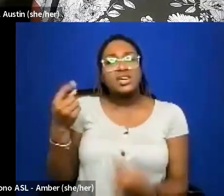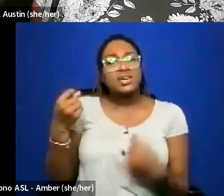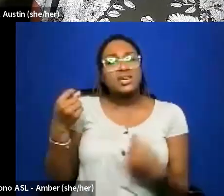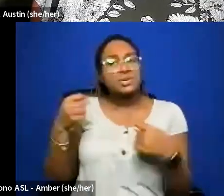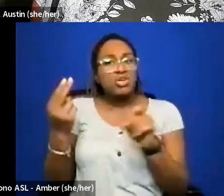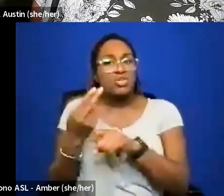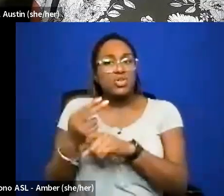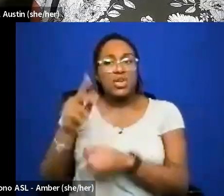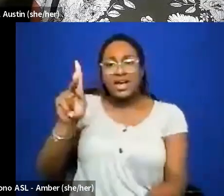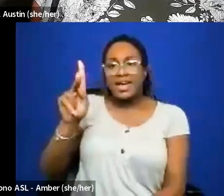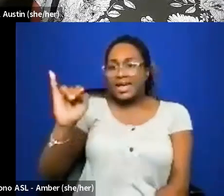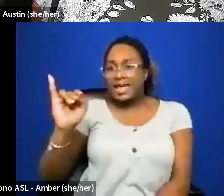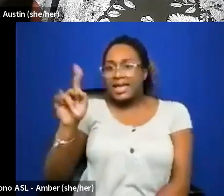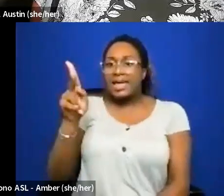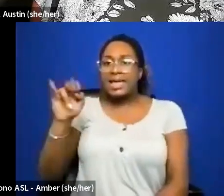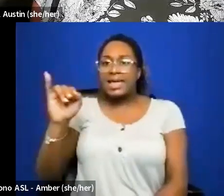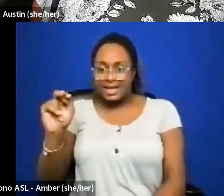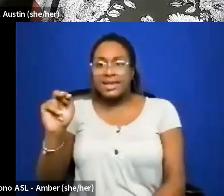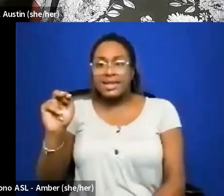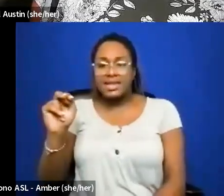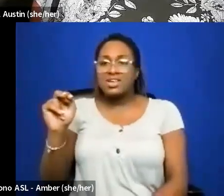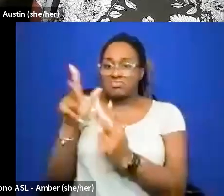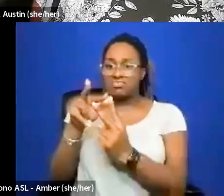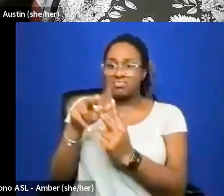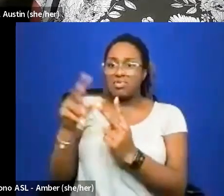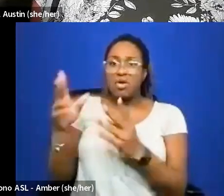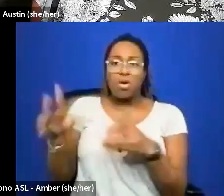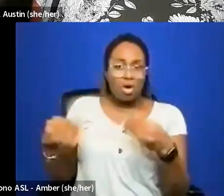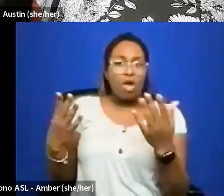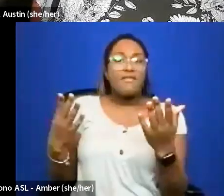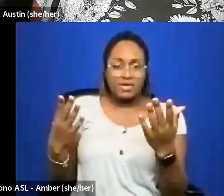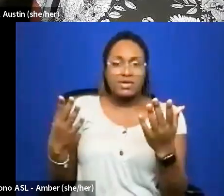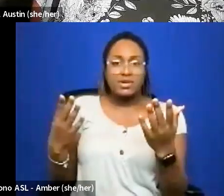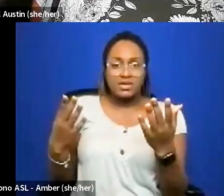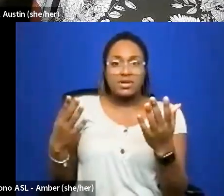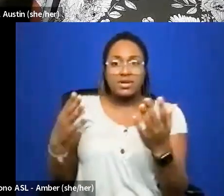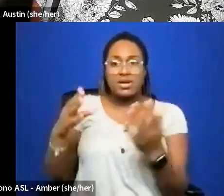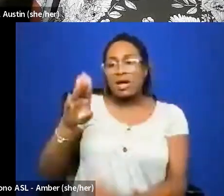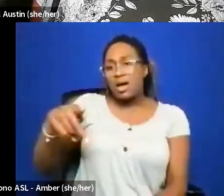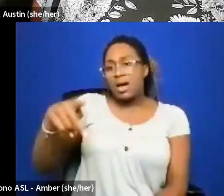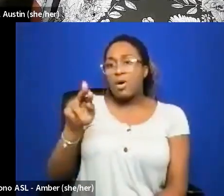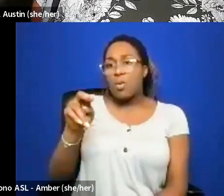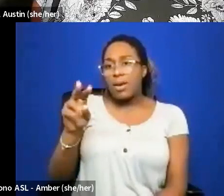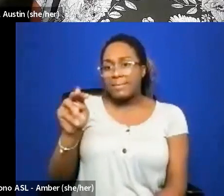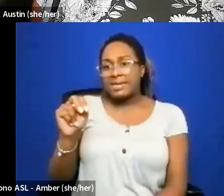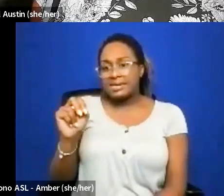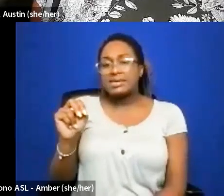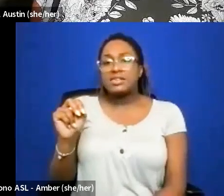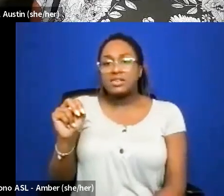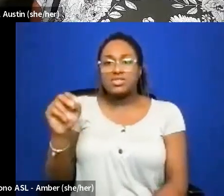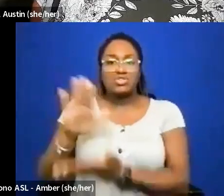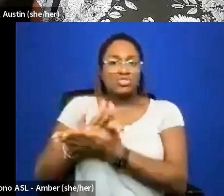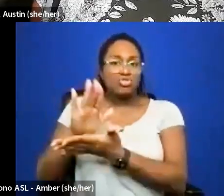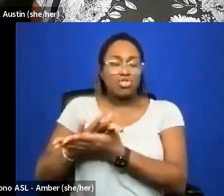pronouns ki and kin and those terms were offered by pottawatomie scholar and ecologist